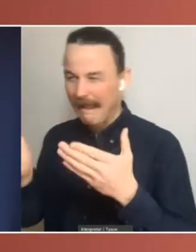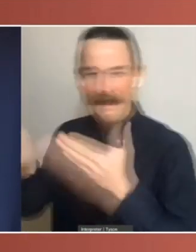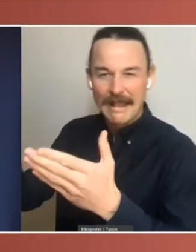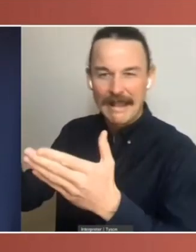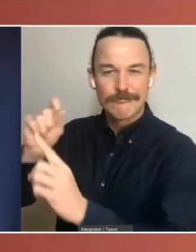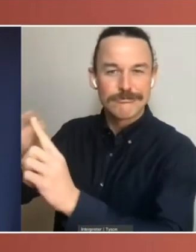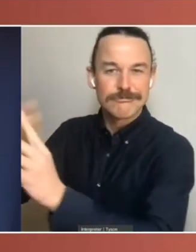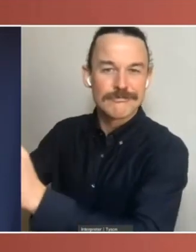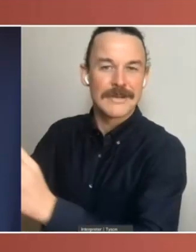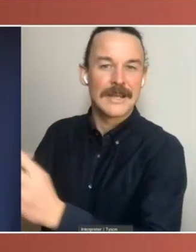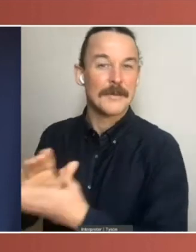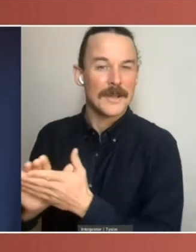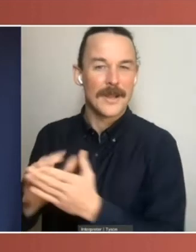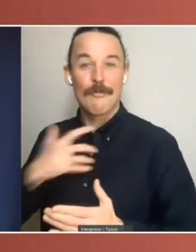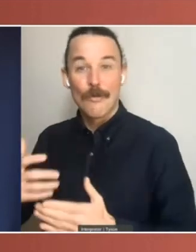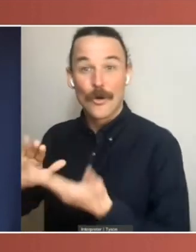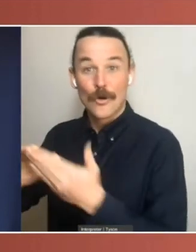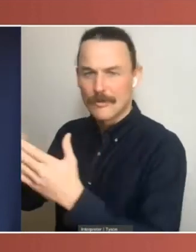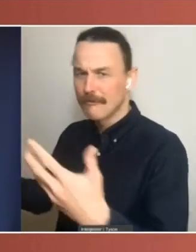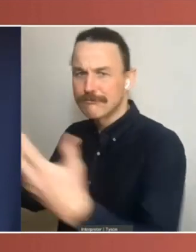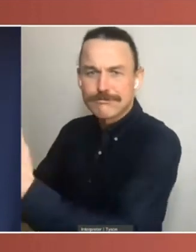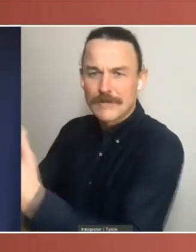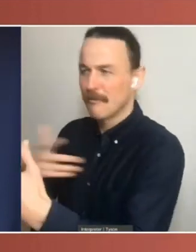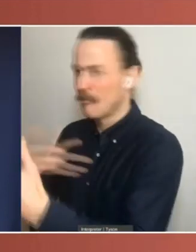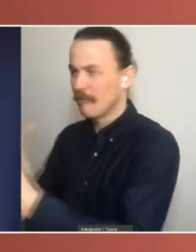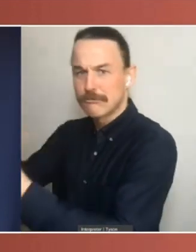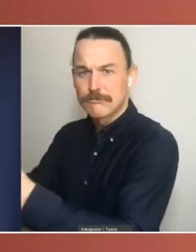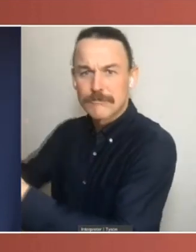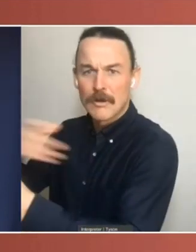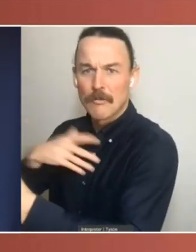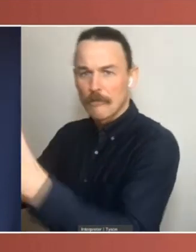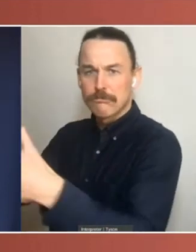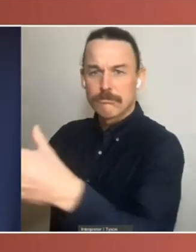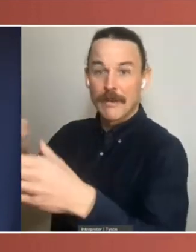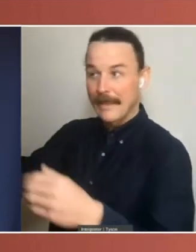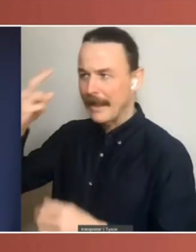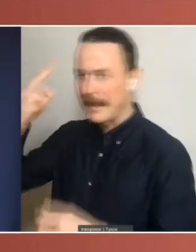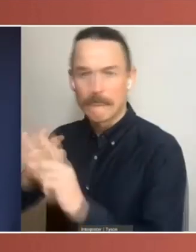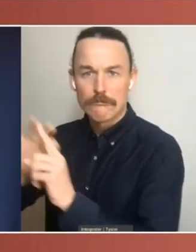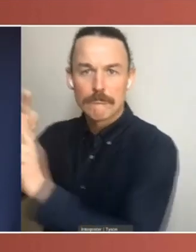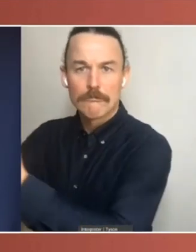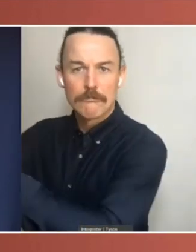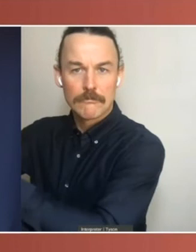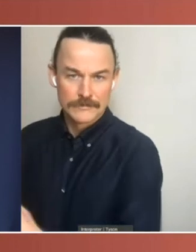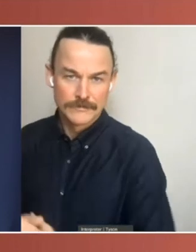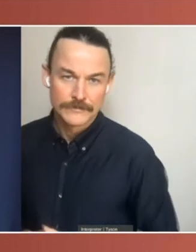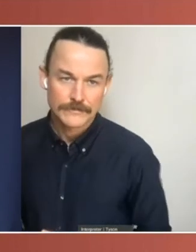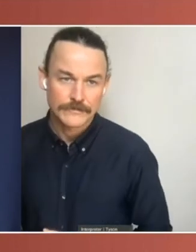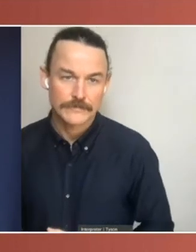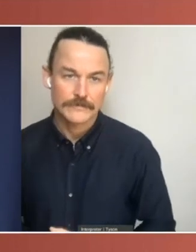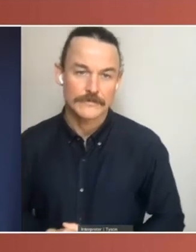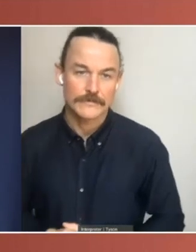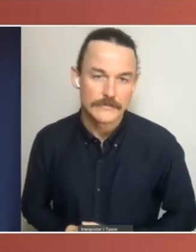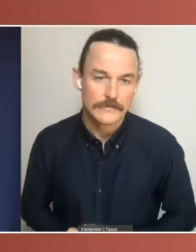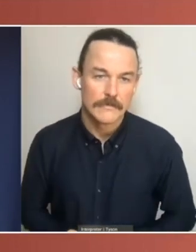community engagement and further status for those committees. And I often reflect about the United States Senate